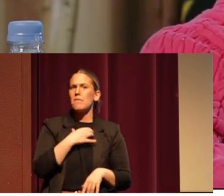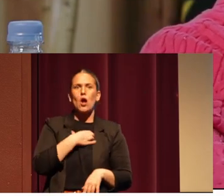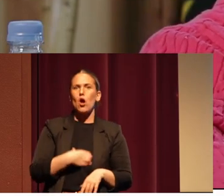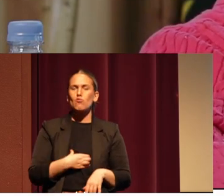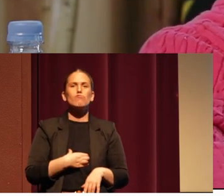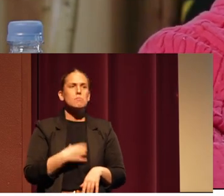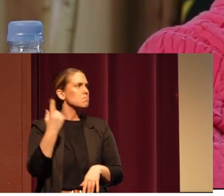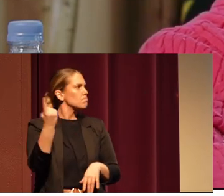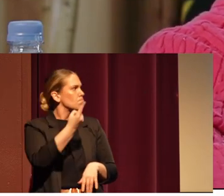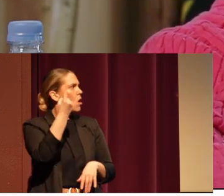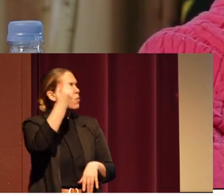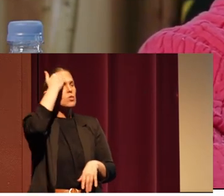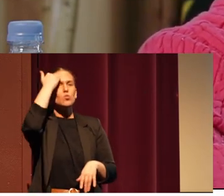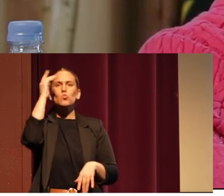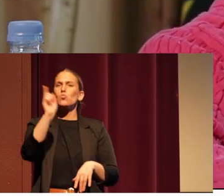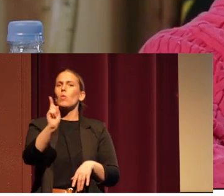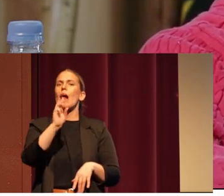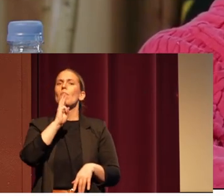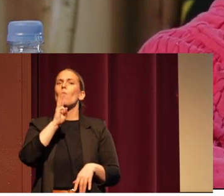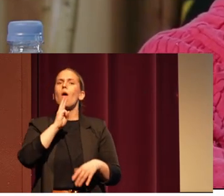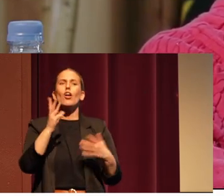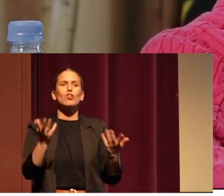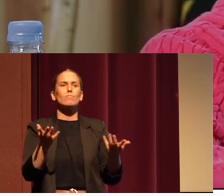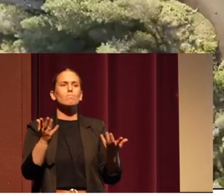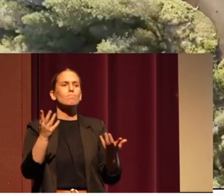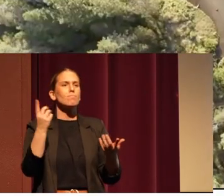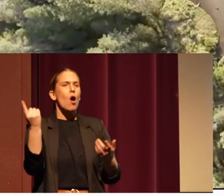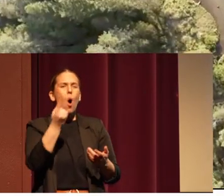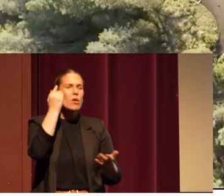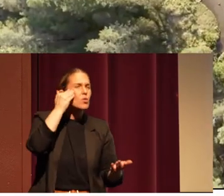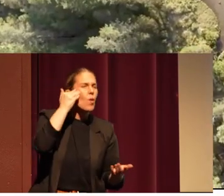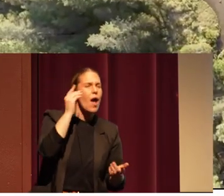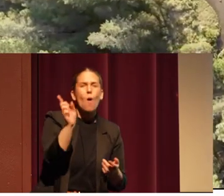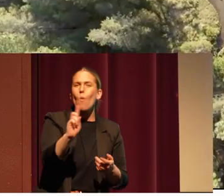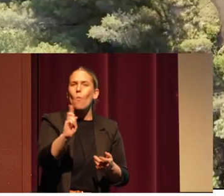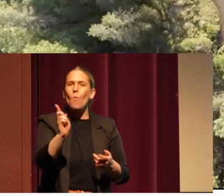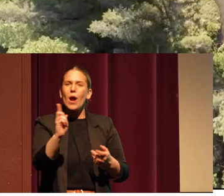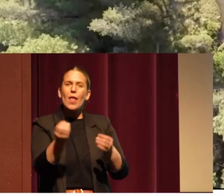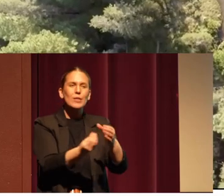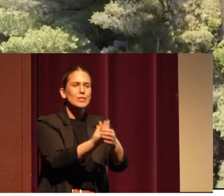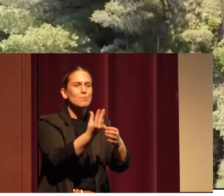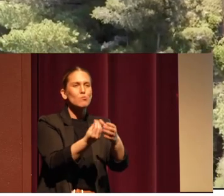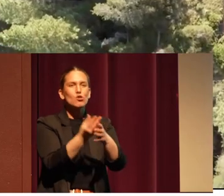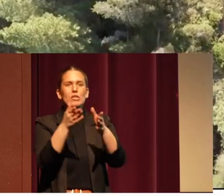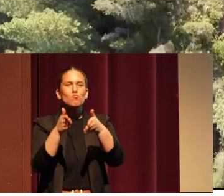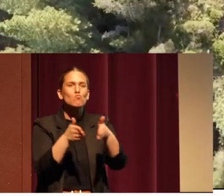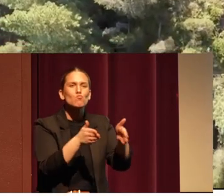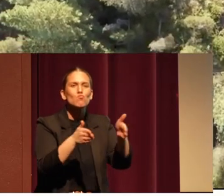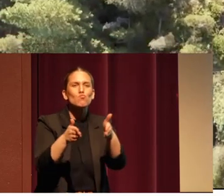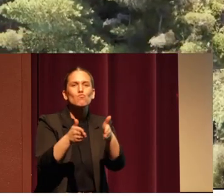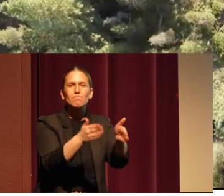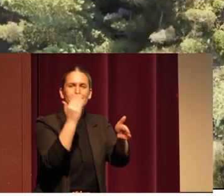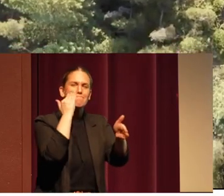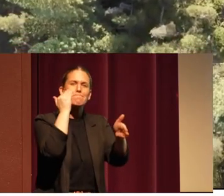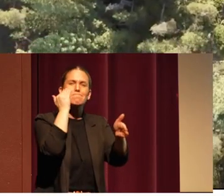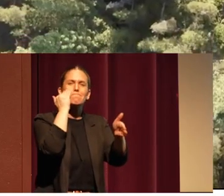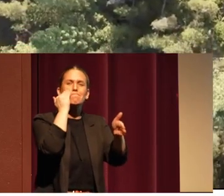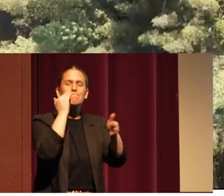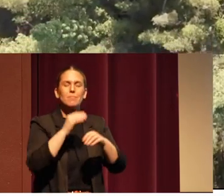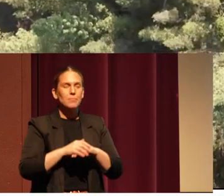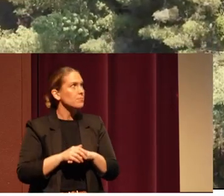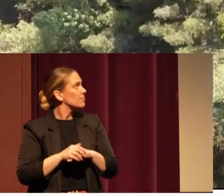always knew where the water was, always where the spring was. She always knew where all that was. As for